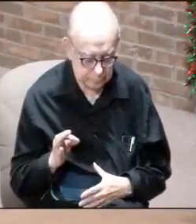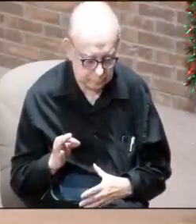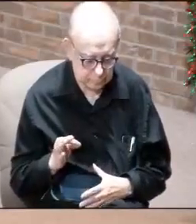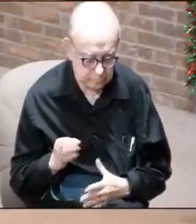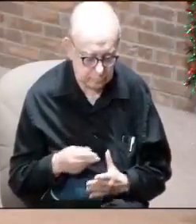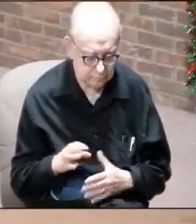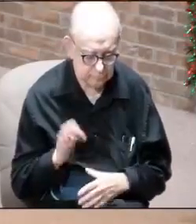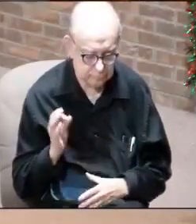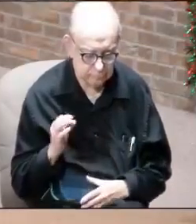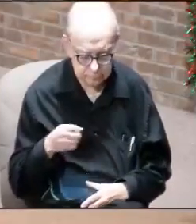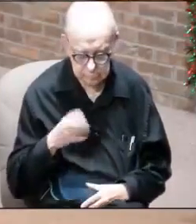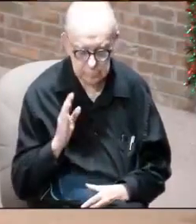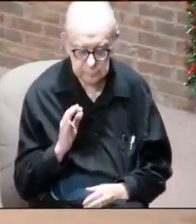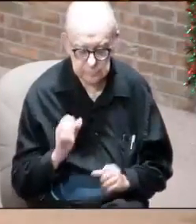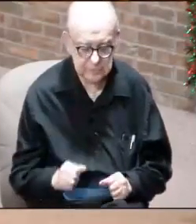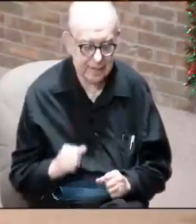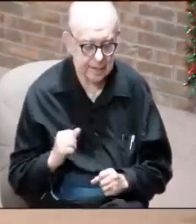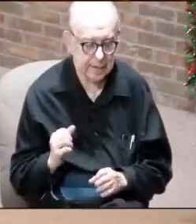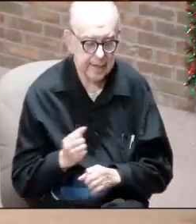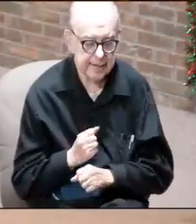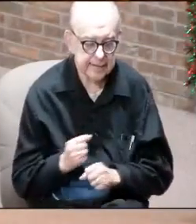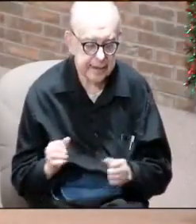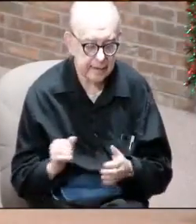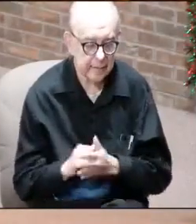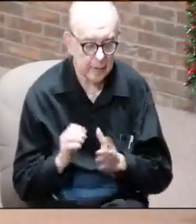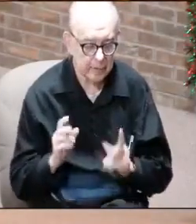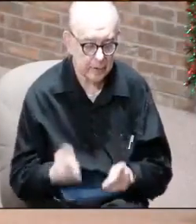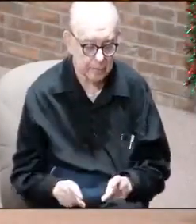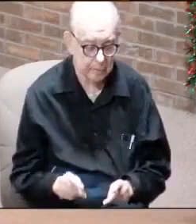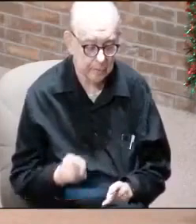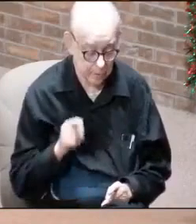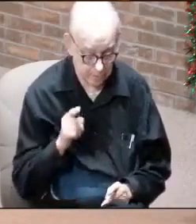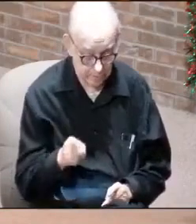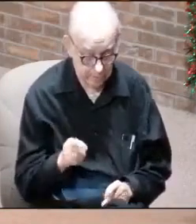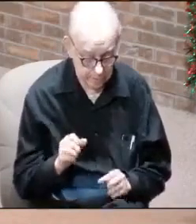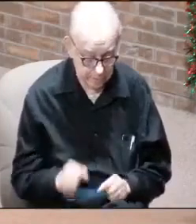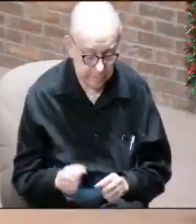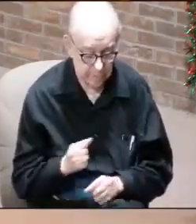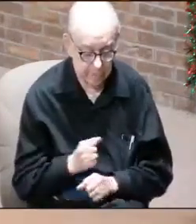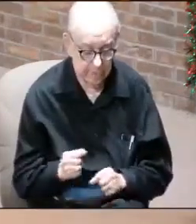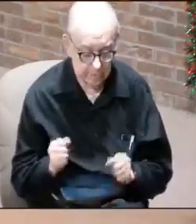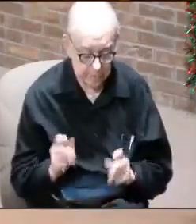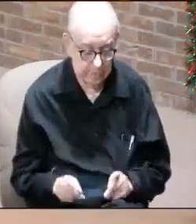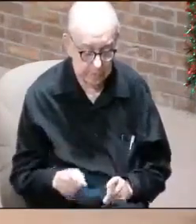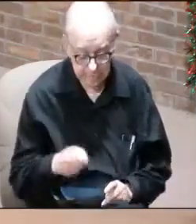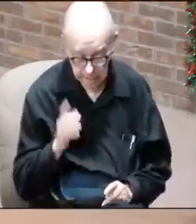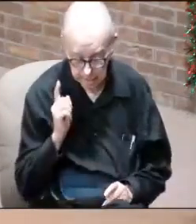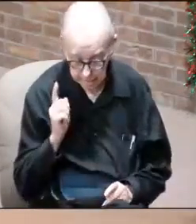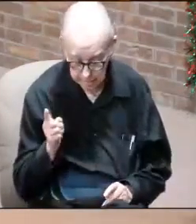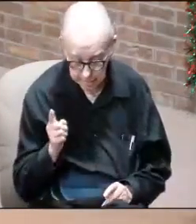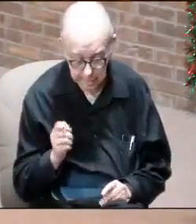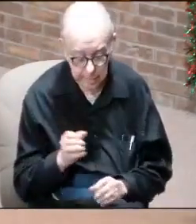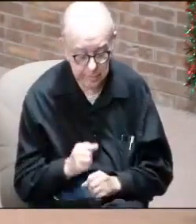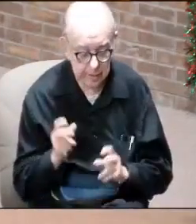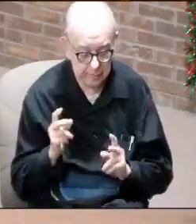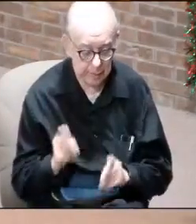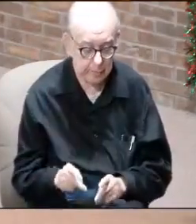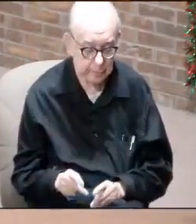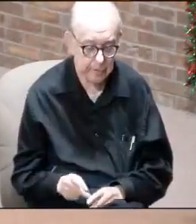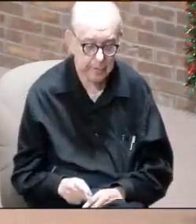and, God, we could save them from that. Or you could save them. You know, I'm not saving them. You could save them.